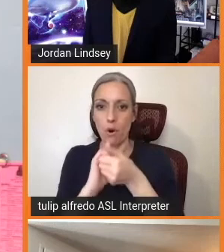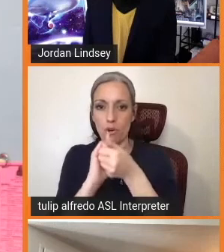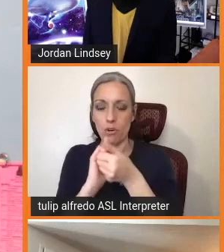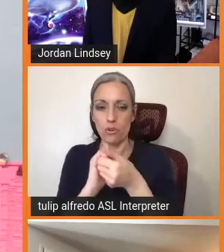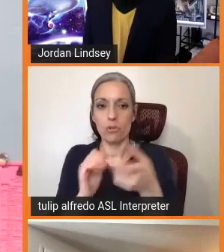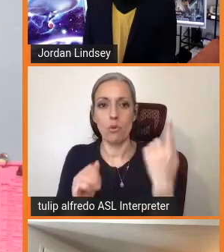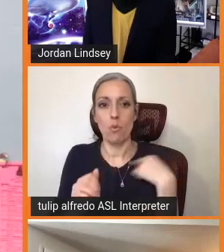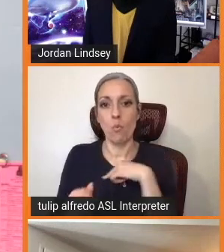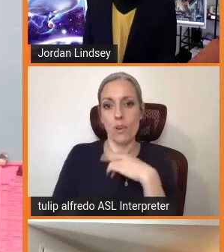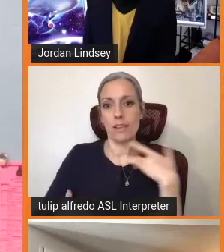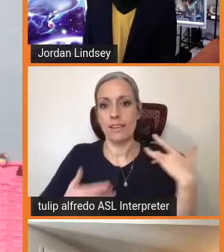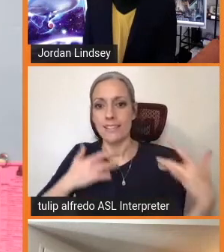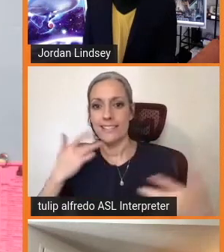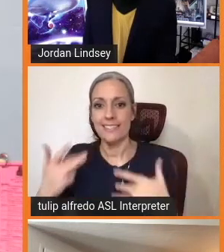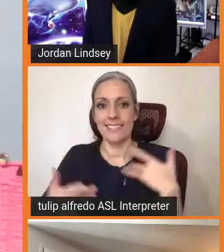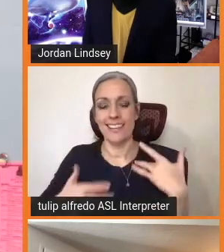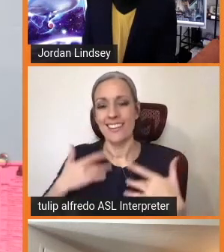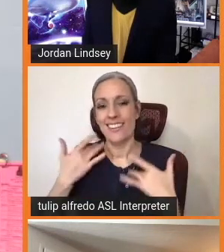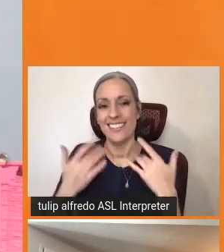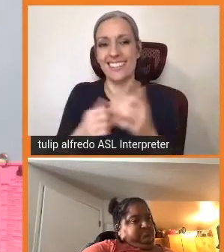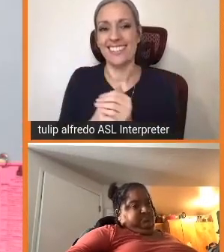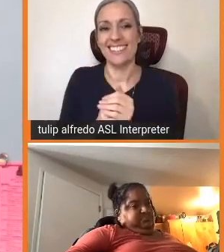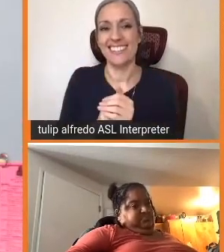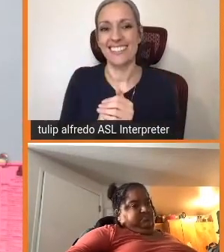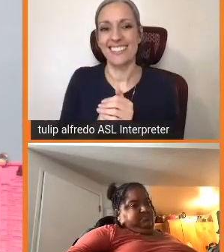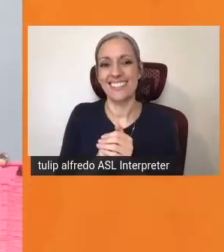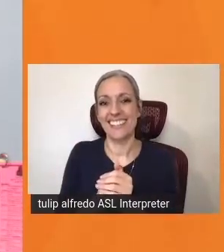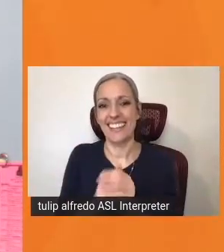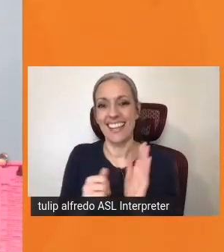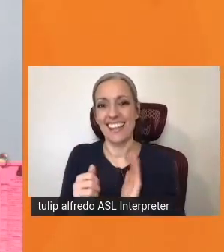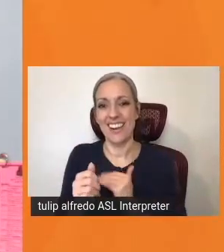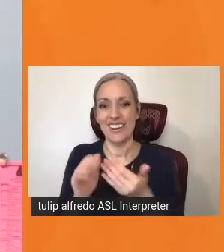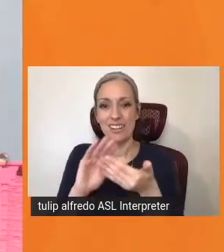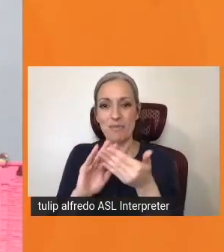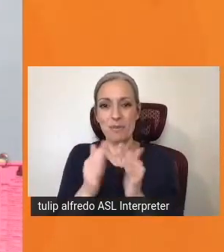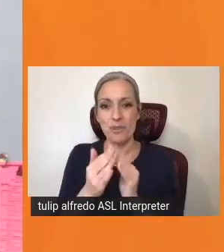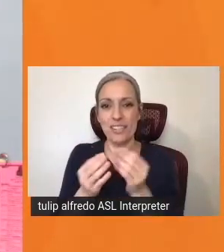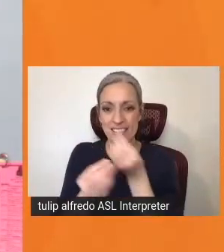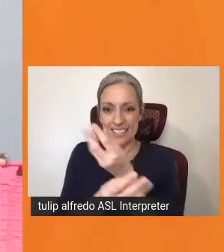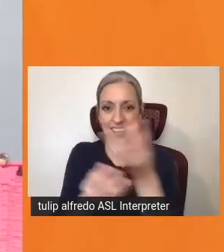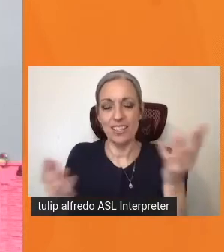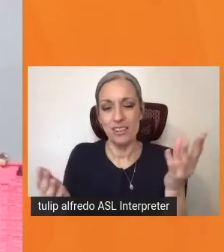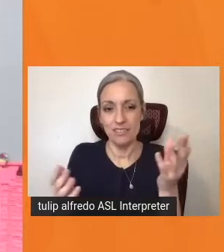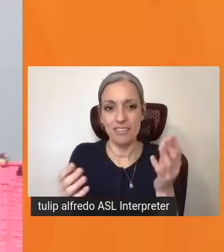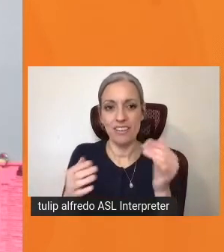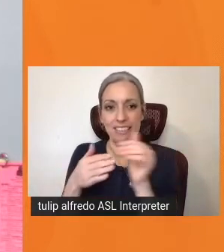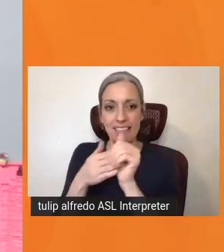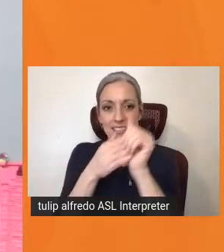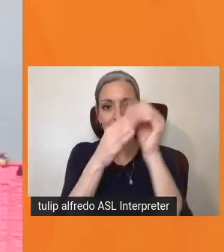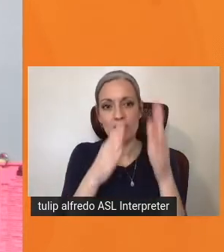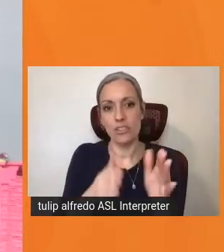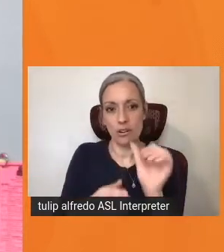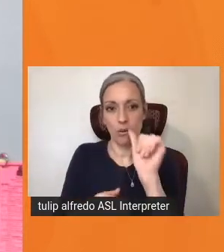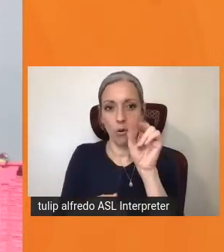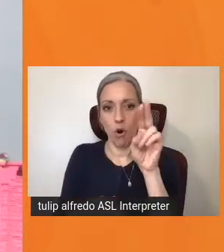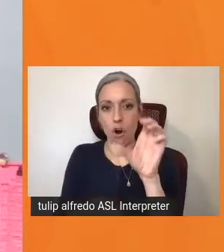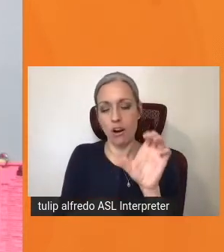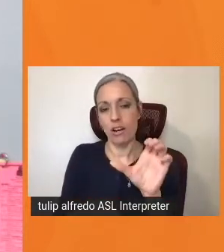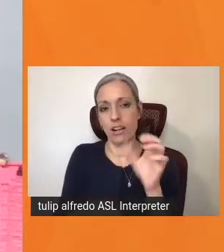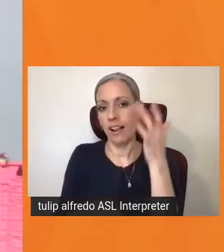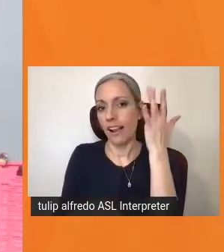we are so excited to introduce El Arca California to you, our community. Thanks to the visionary leadership of the ARCA California,